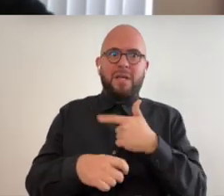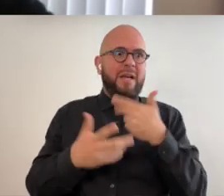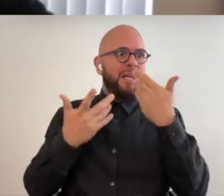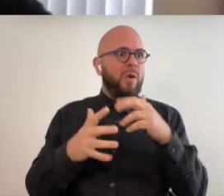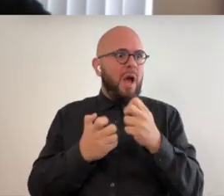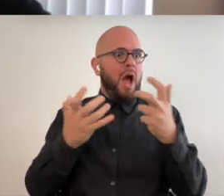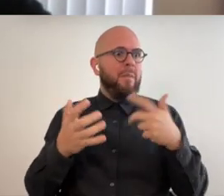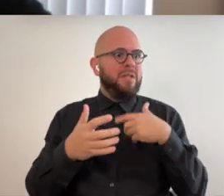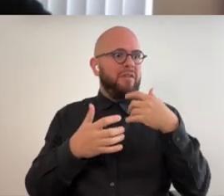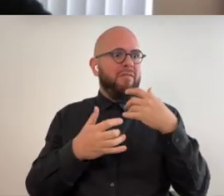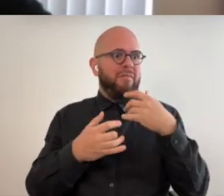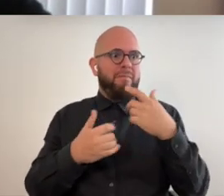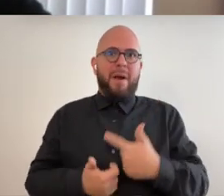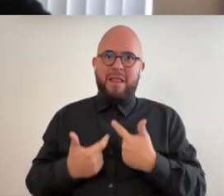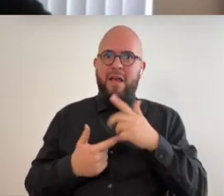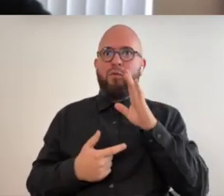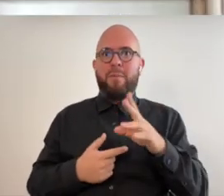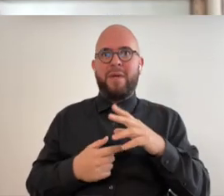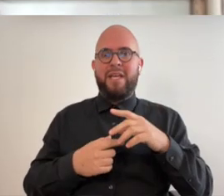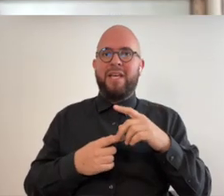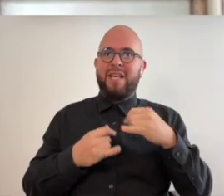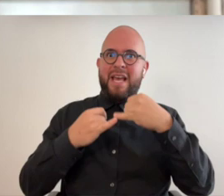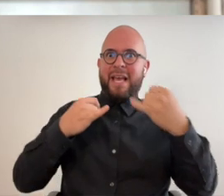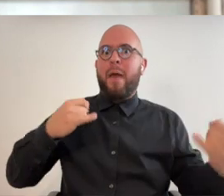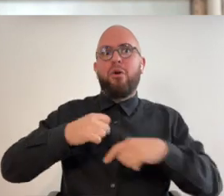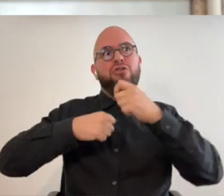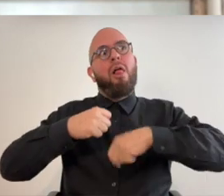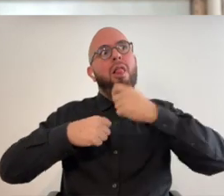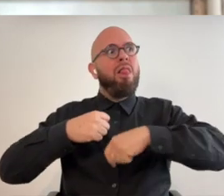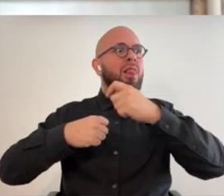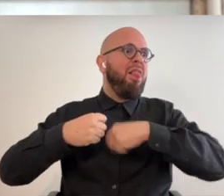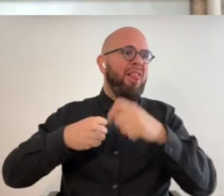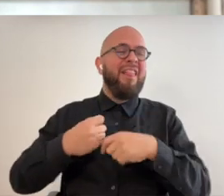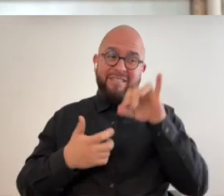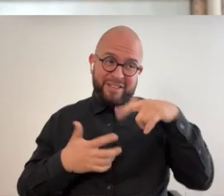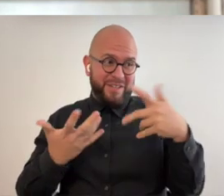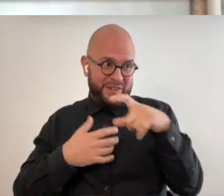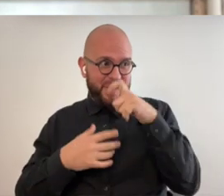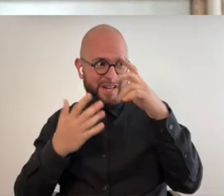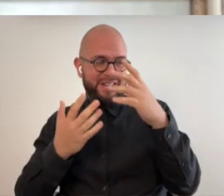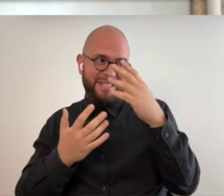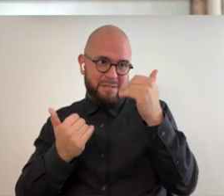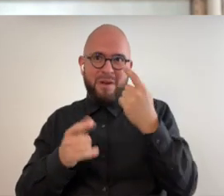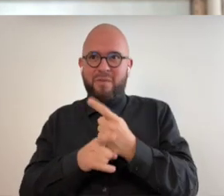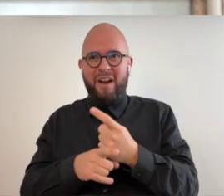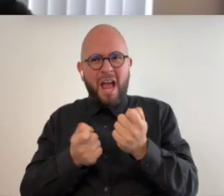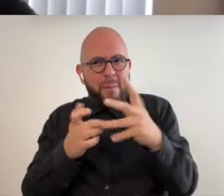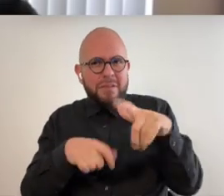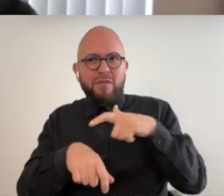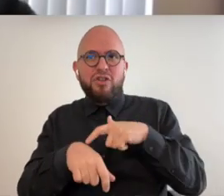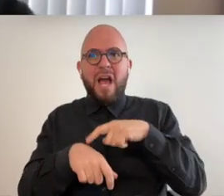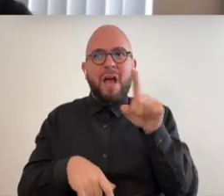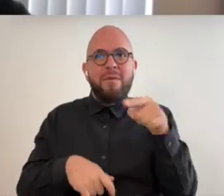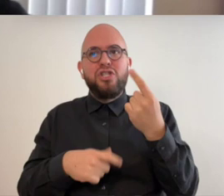had no idea how much of my life would be spent wrapping cables it's the things you don't expect i was like how much of your time is schlepping yeah